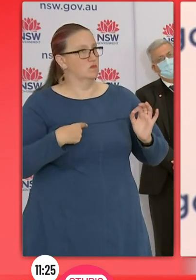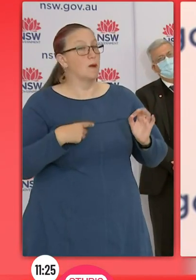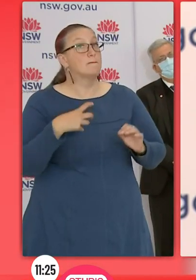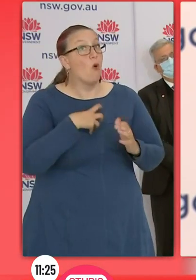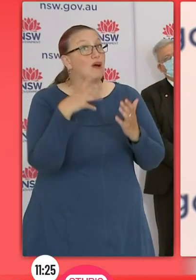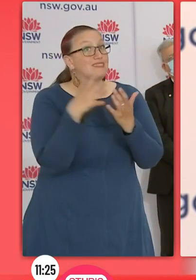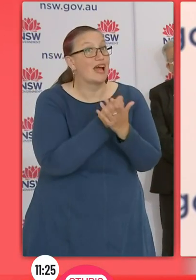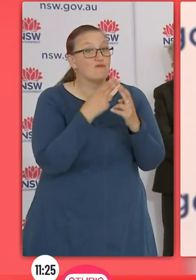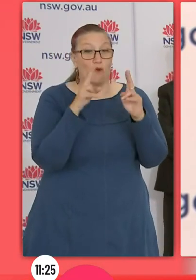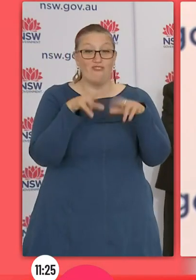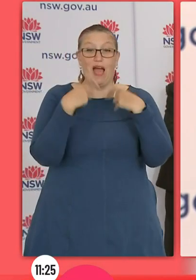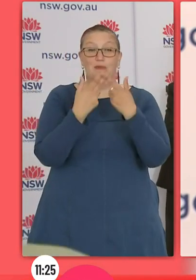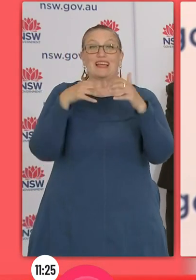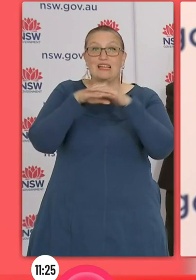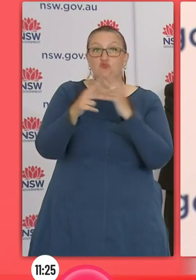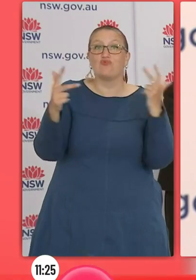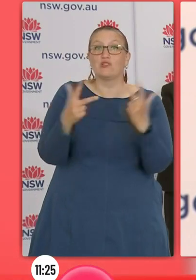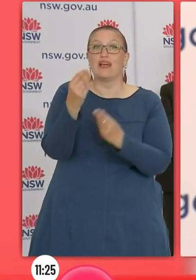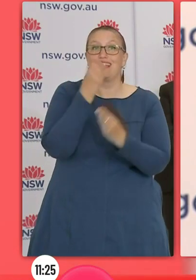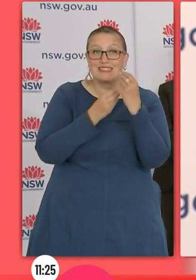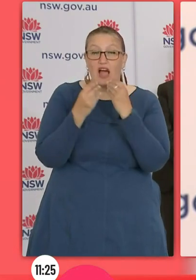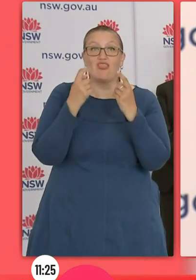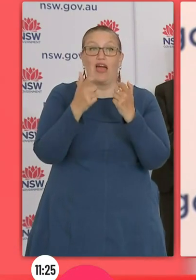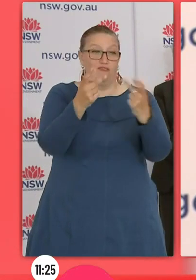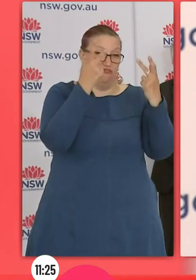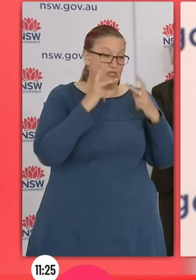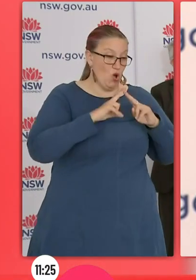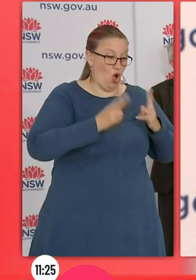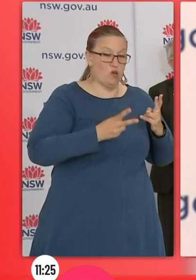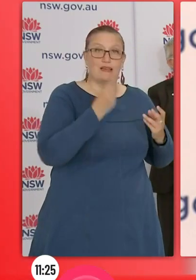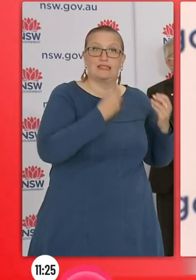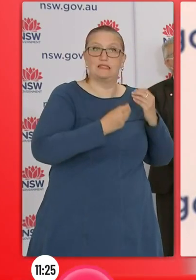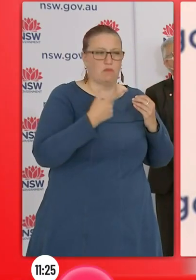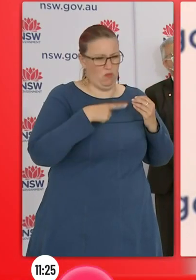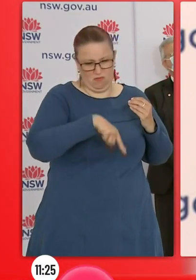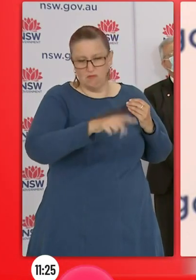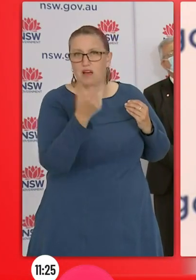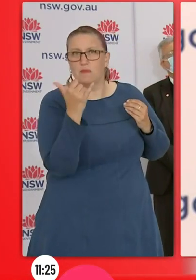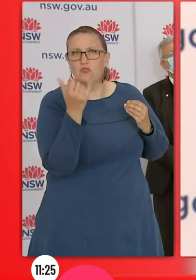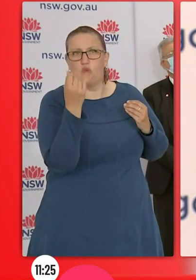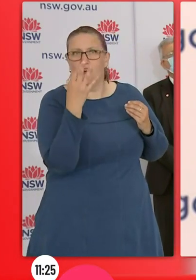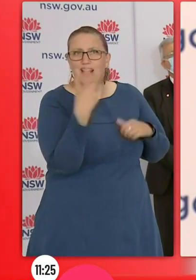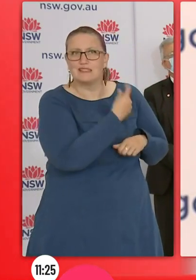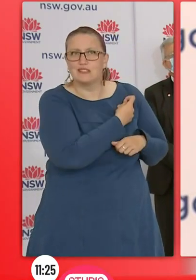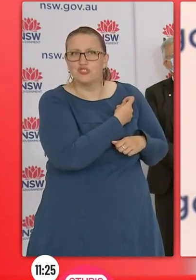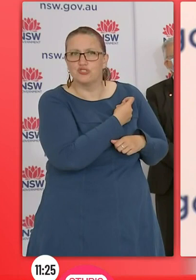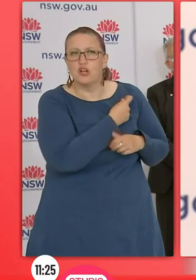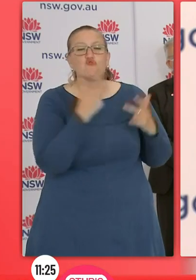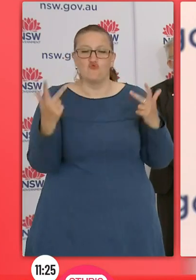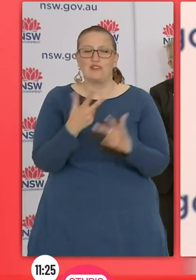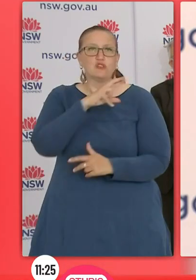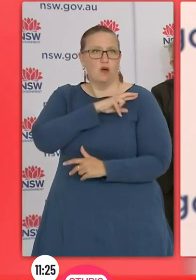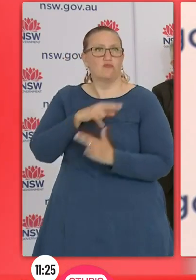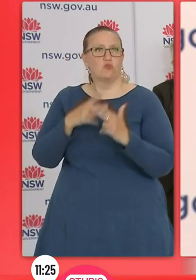in a restaurant than it would be necessarily to have people come into their home that may or may not be vaccinated. So the key is, the key to freedoms